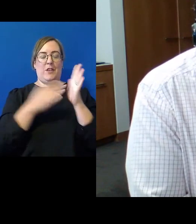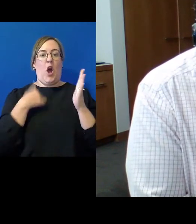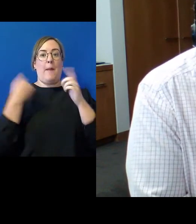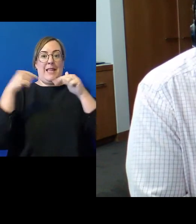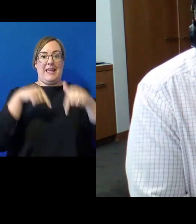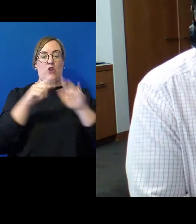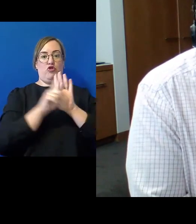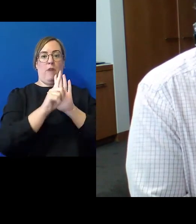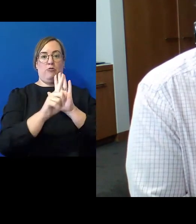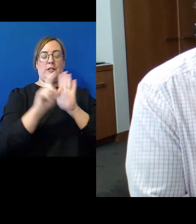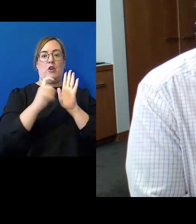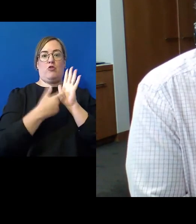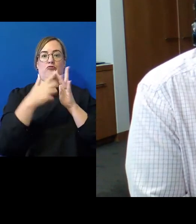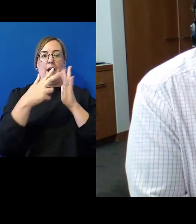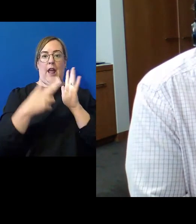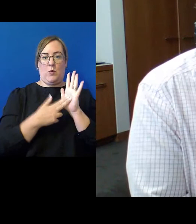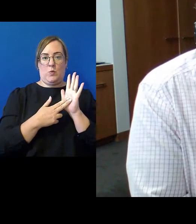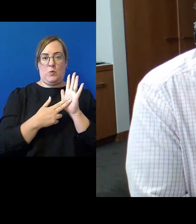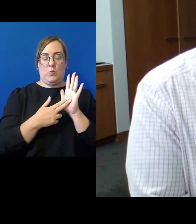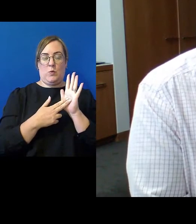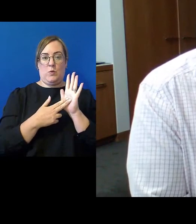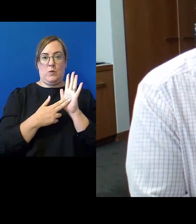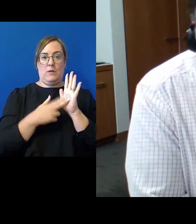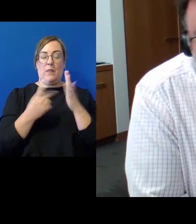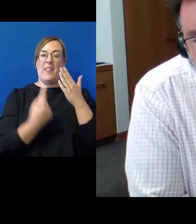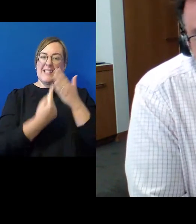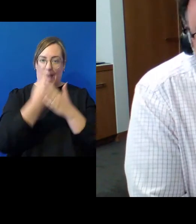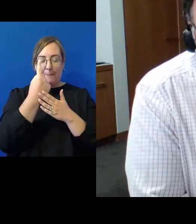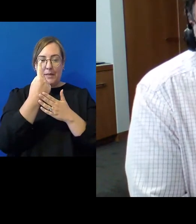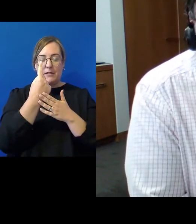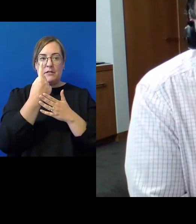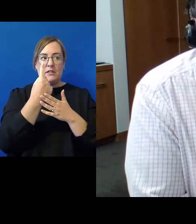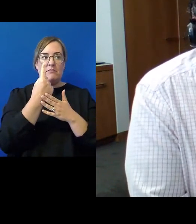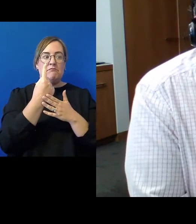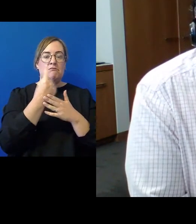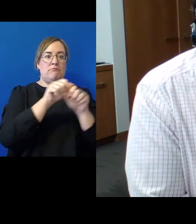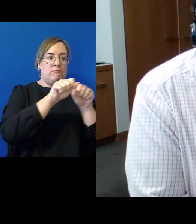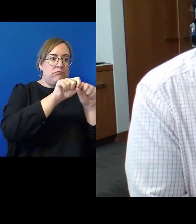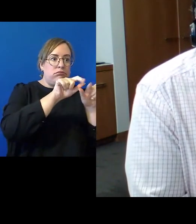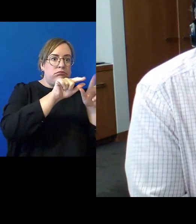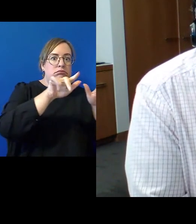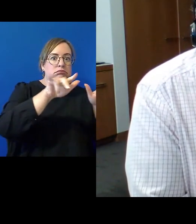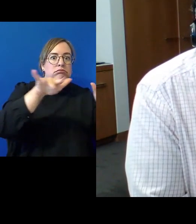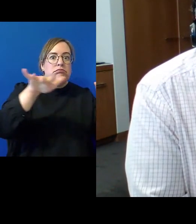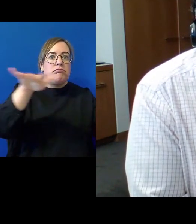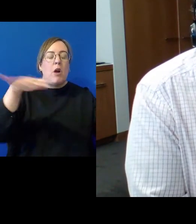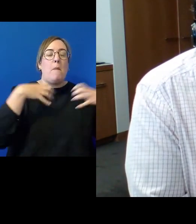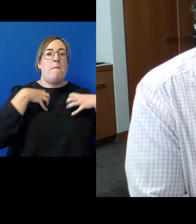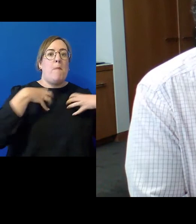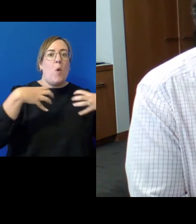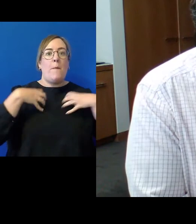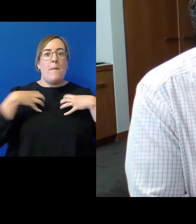crown and this happened first at appellate level and then spread throughout the country and then